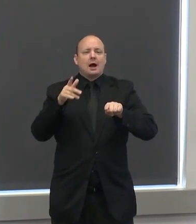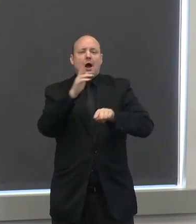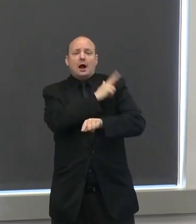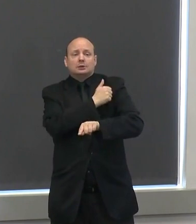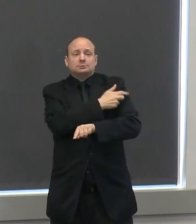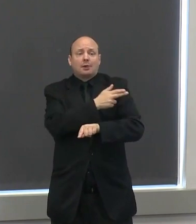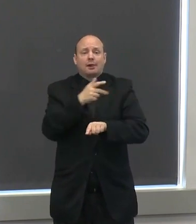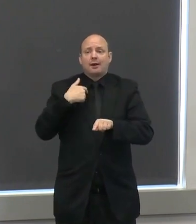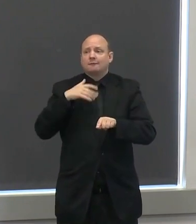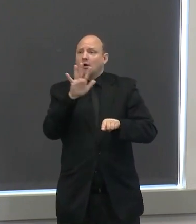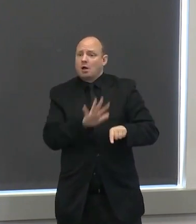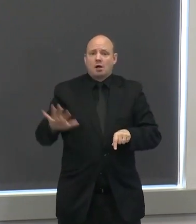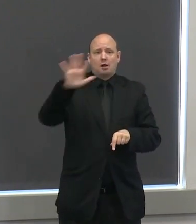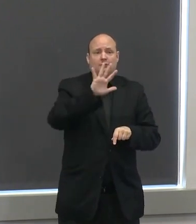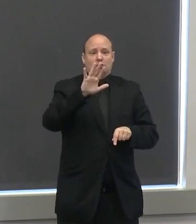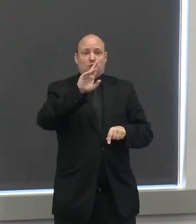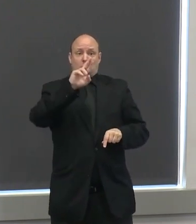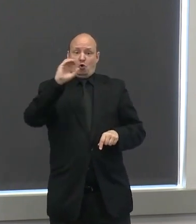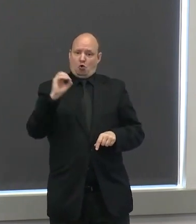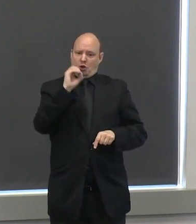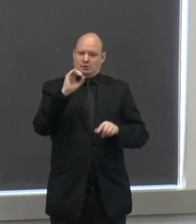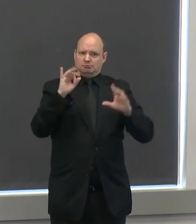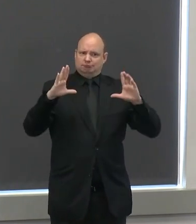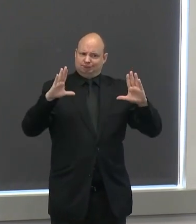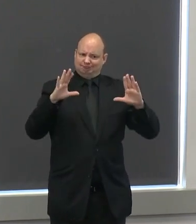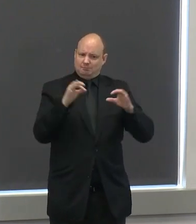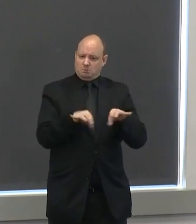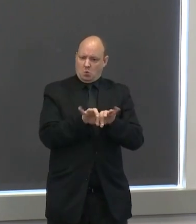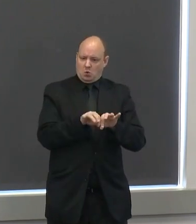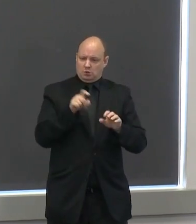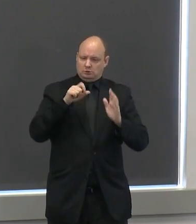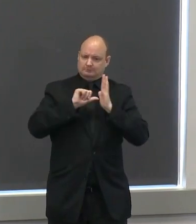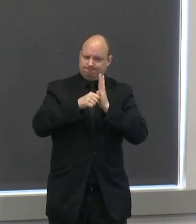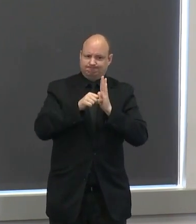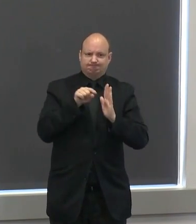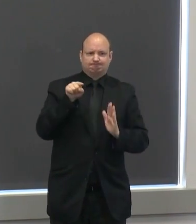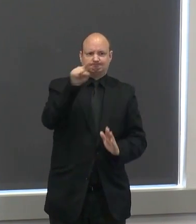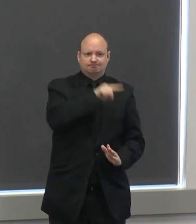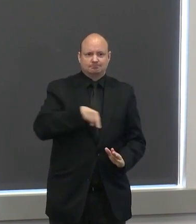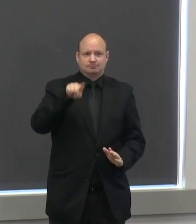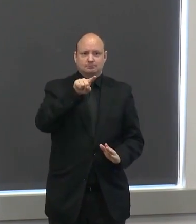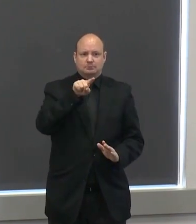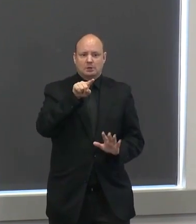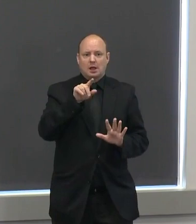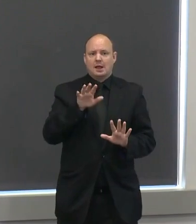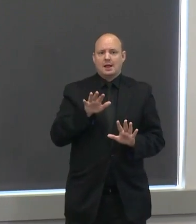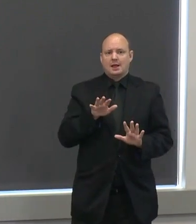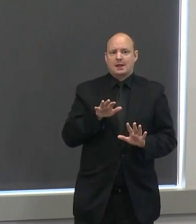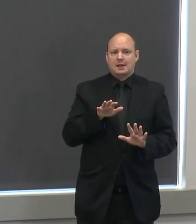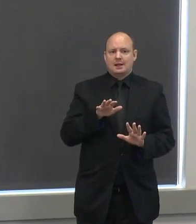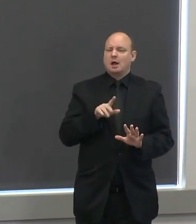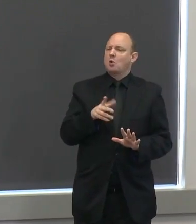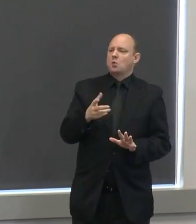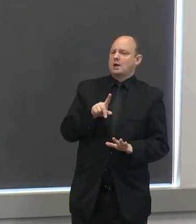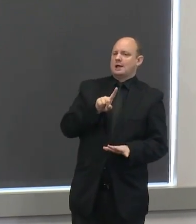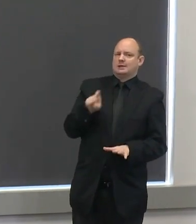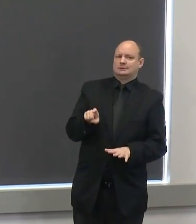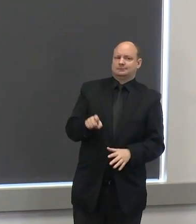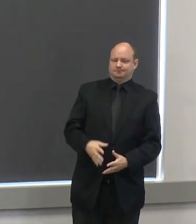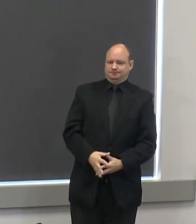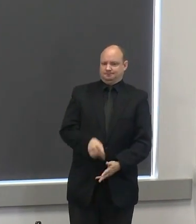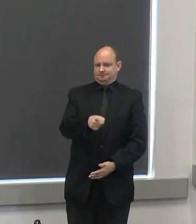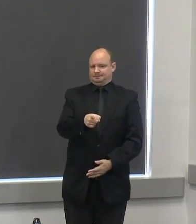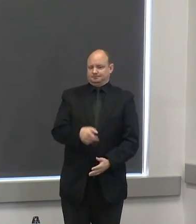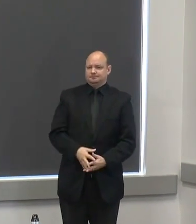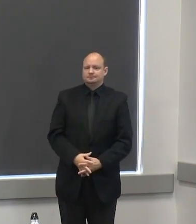state is so crucial great thanks claire uh next question oh just a reminder for everyone if you're waiting to ask the question please